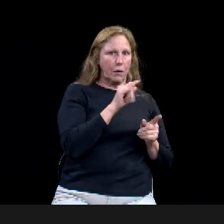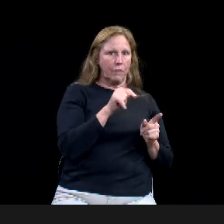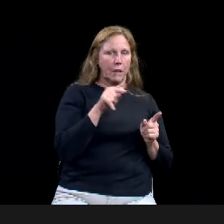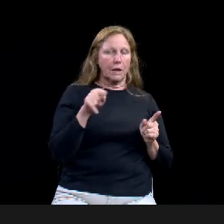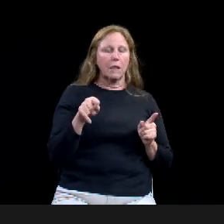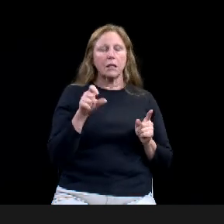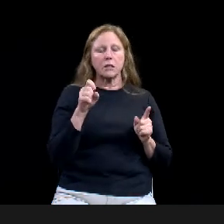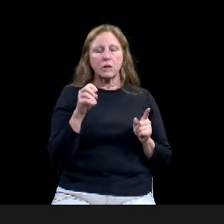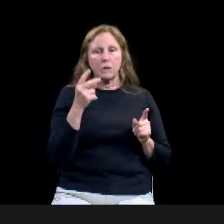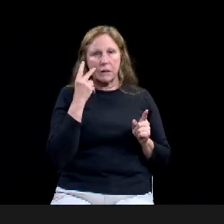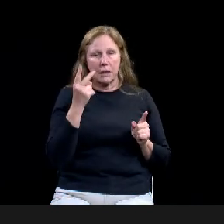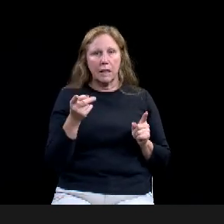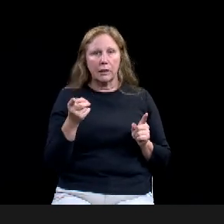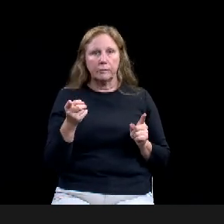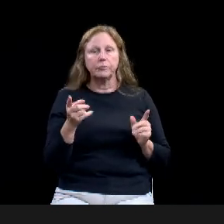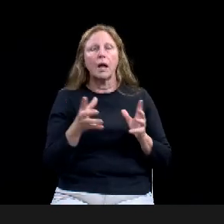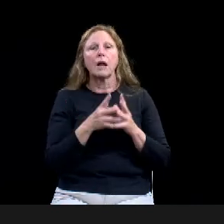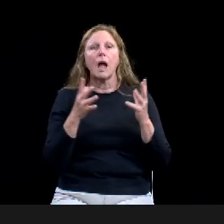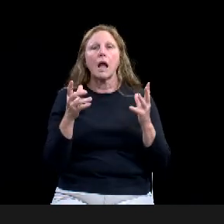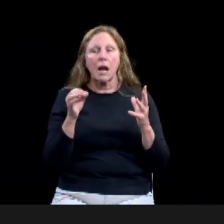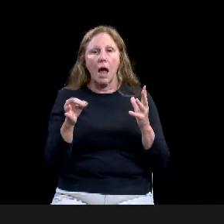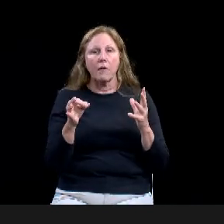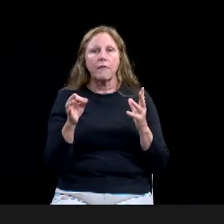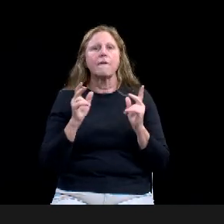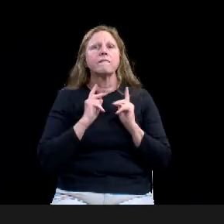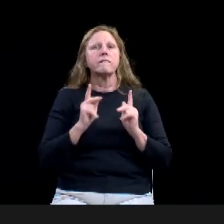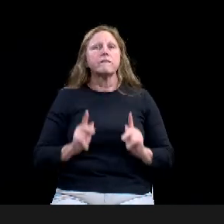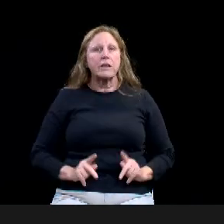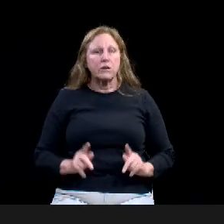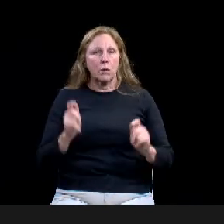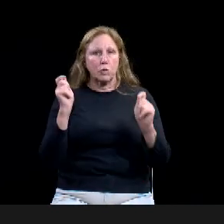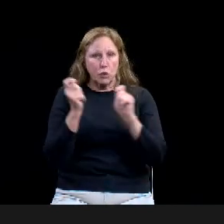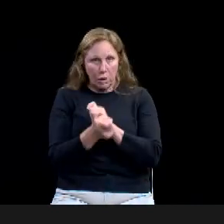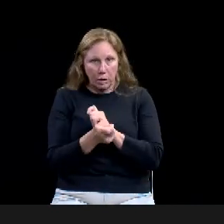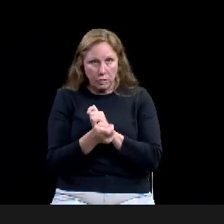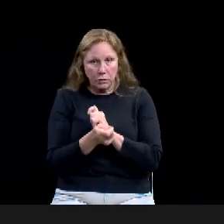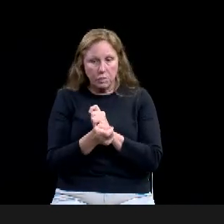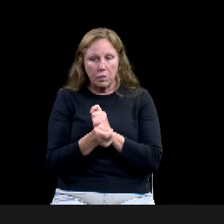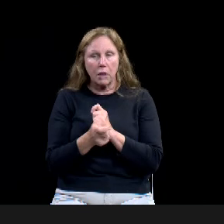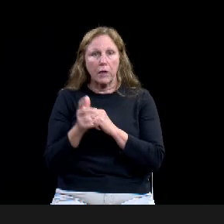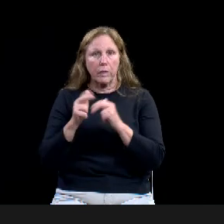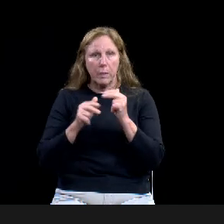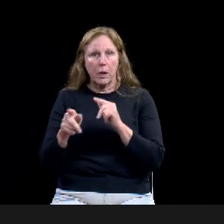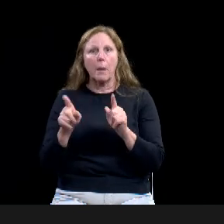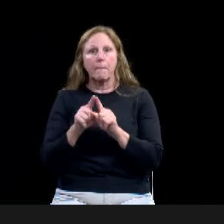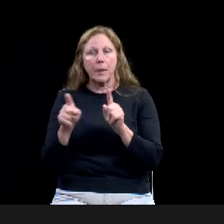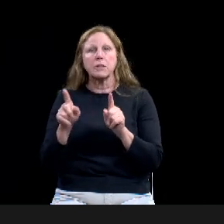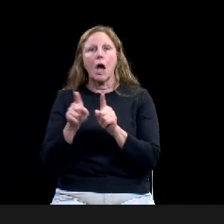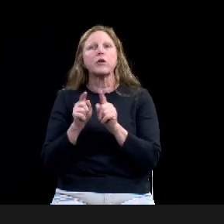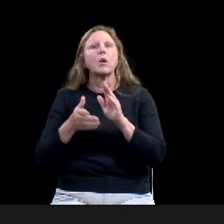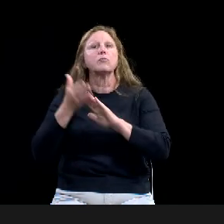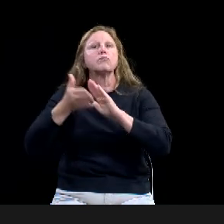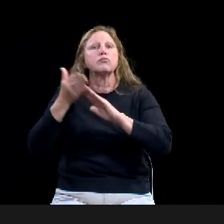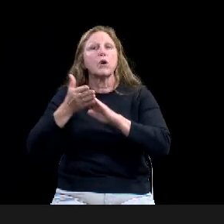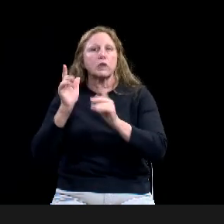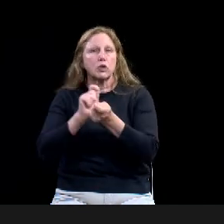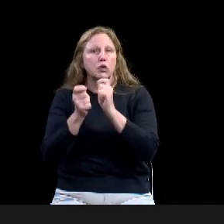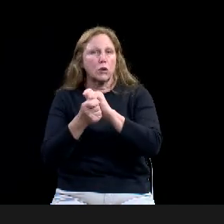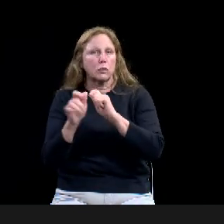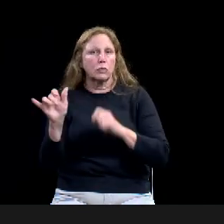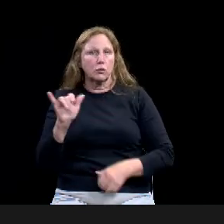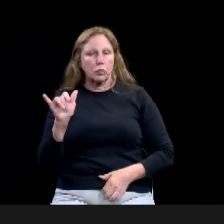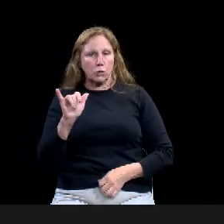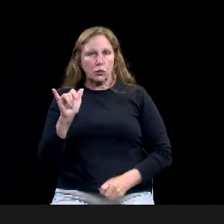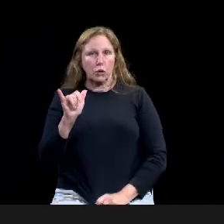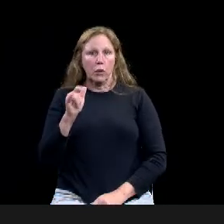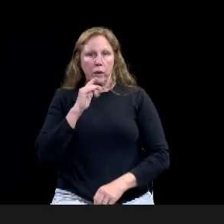operational change that, that, um, enhances the guest experiences, all the exhibits and quite honestly, that the function